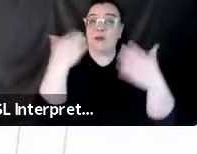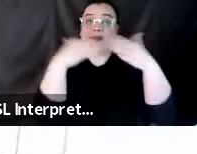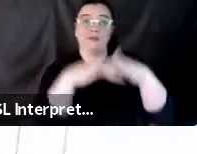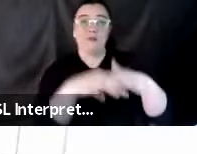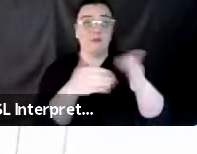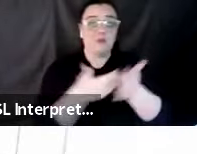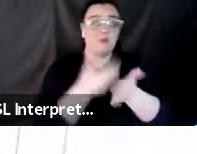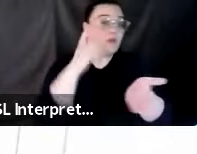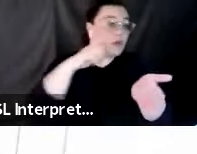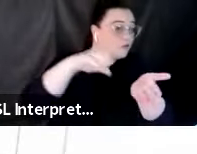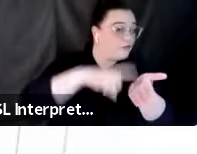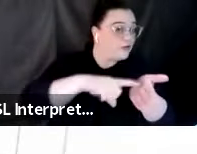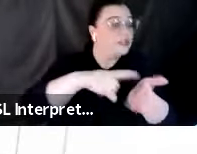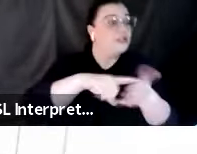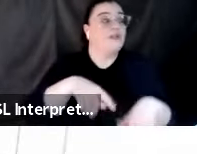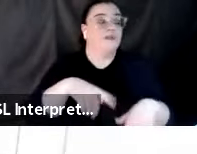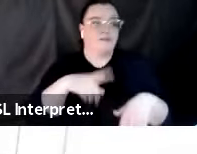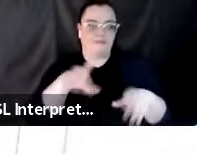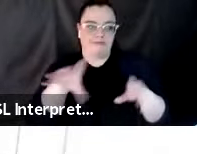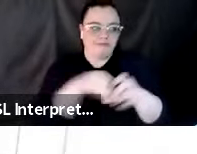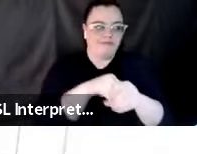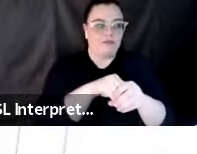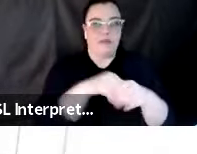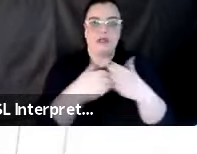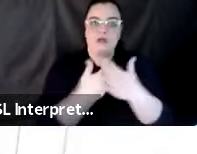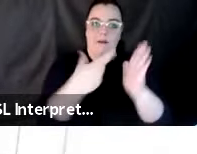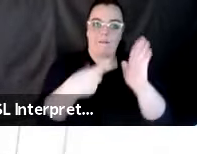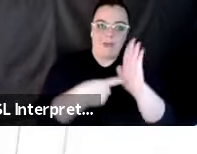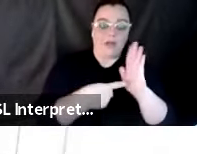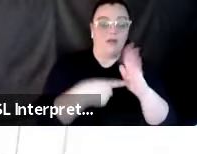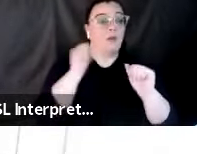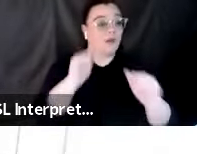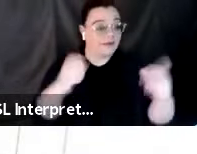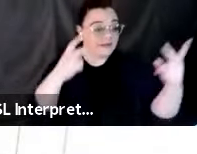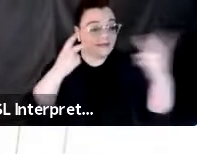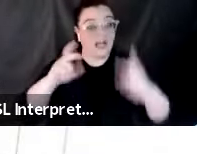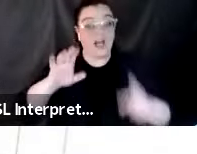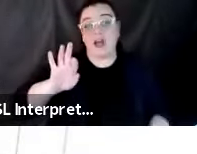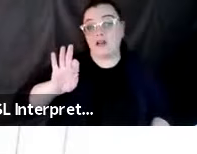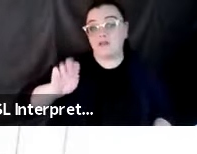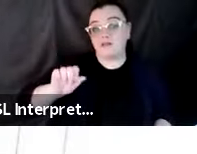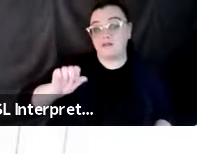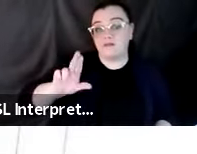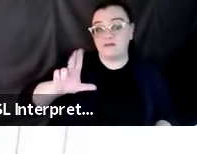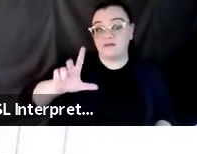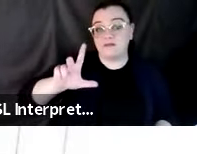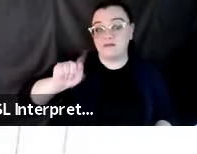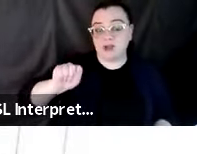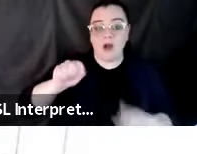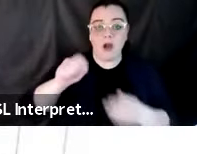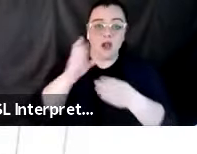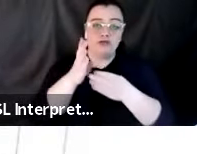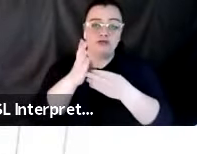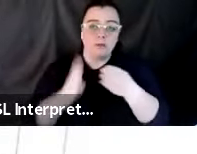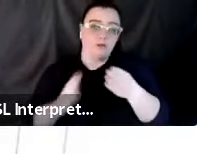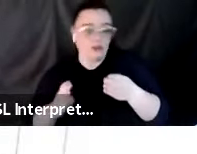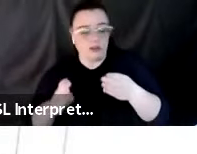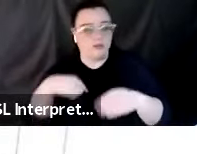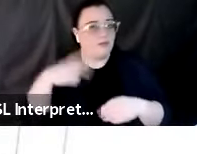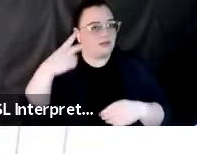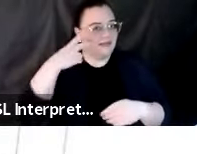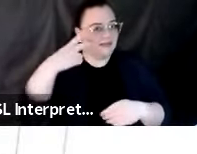in, in our modeling, and we can model the fault rupture. Uh, you can see the rupture front along the fault as it